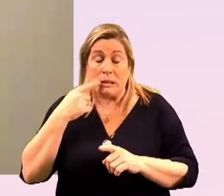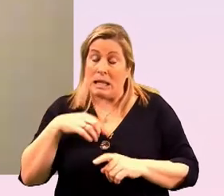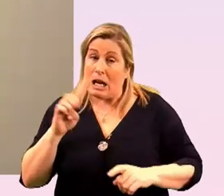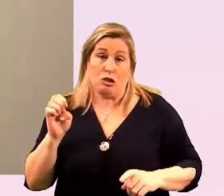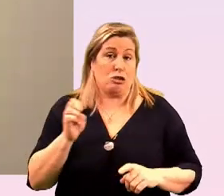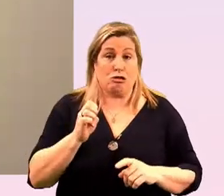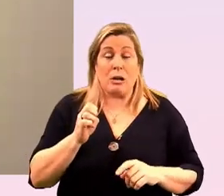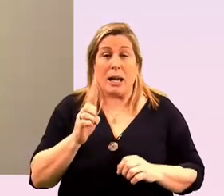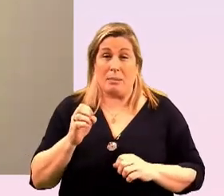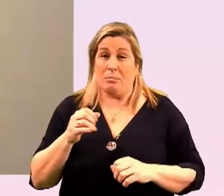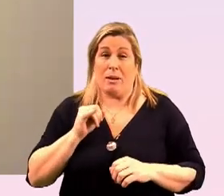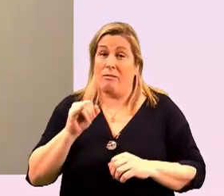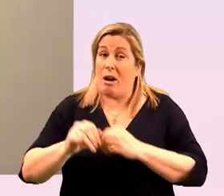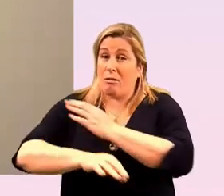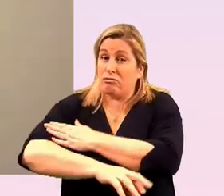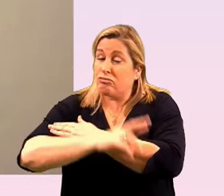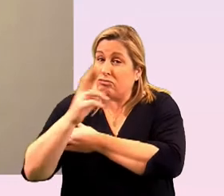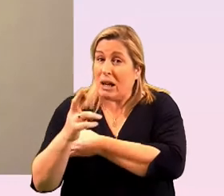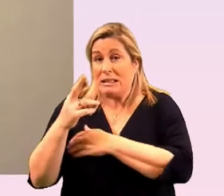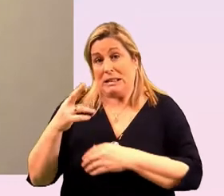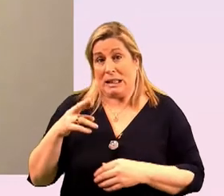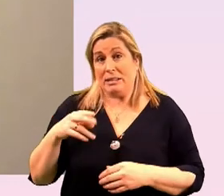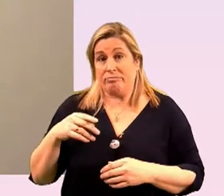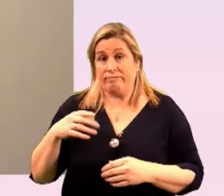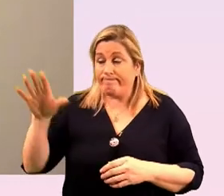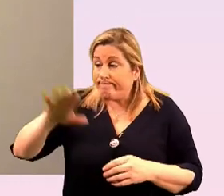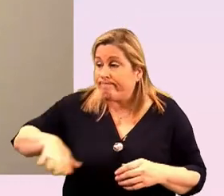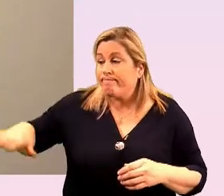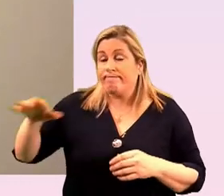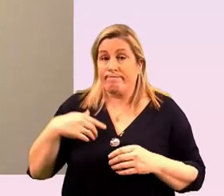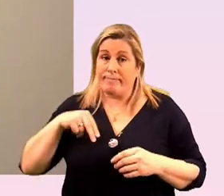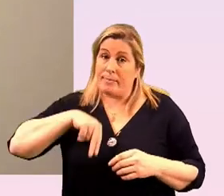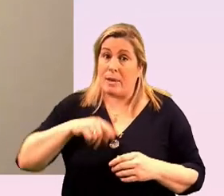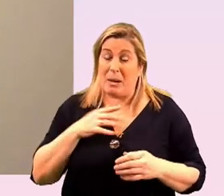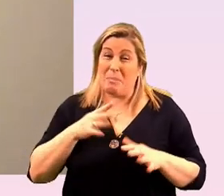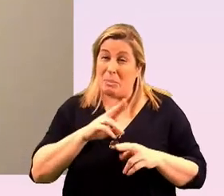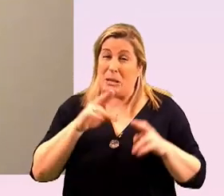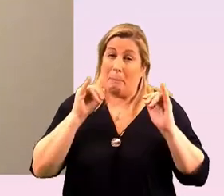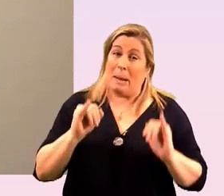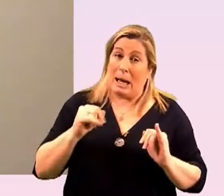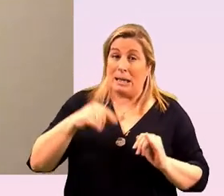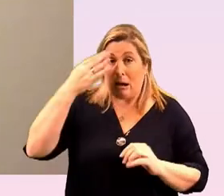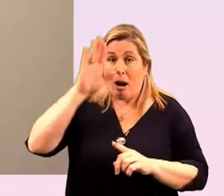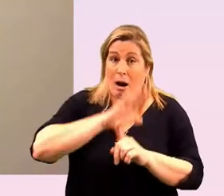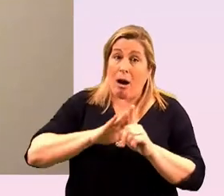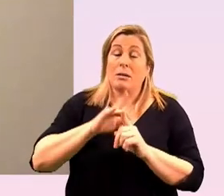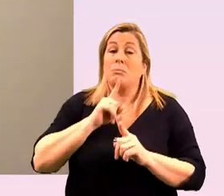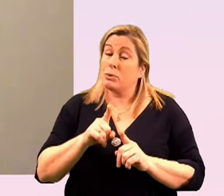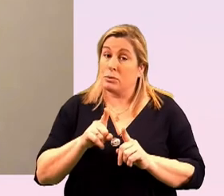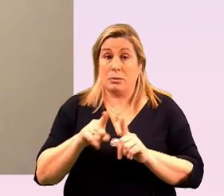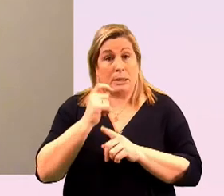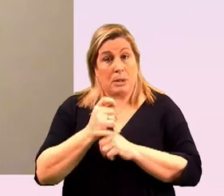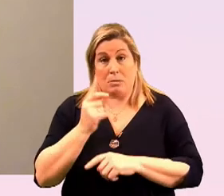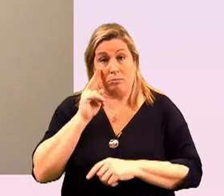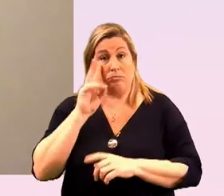uh europe and beyond and maybe we think to ourselves well look we're not so bad here but actually you can see in